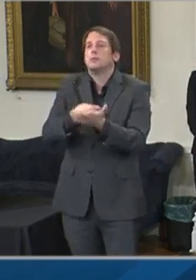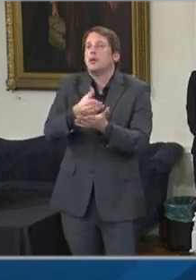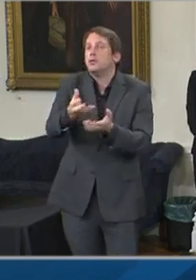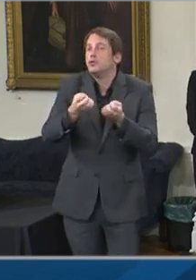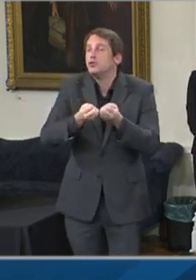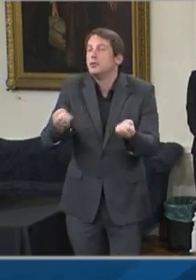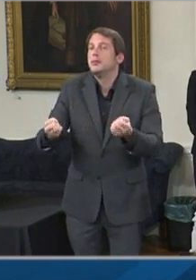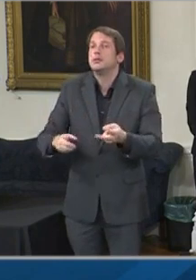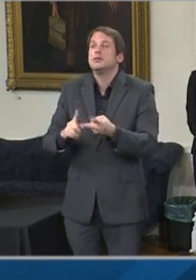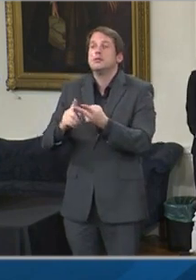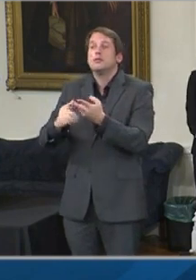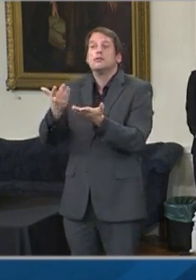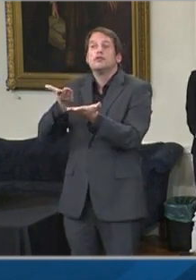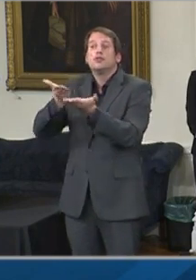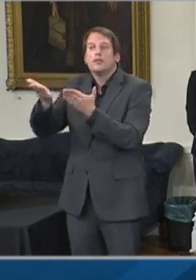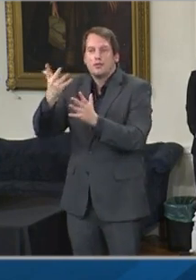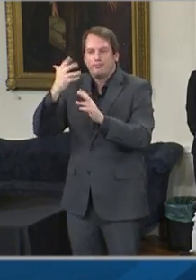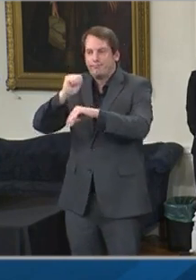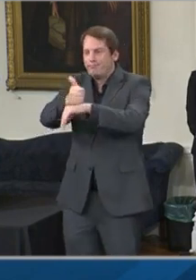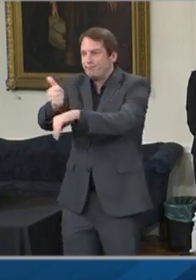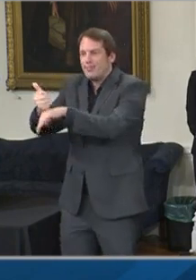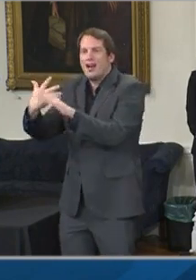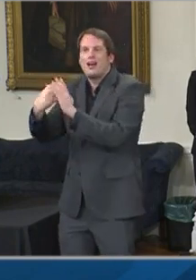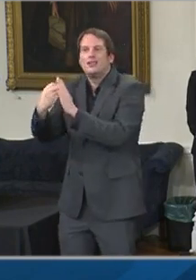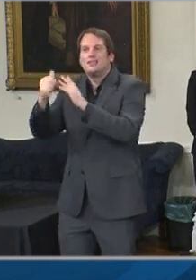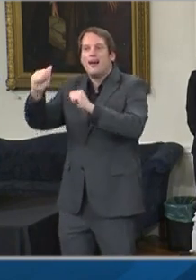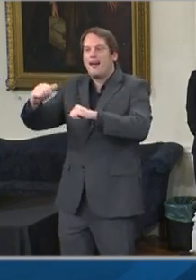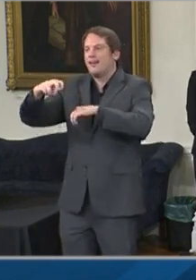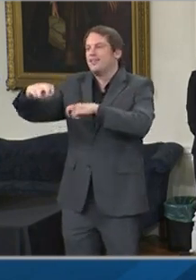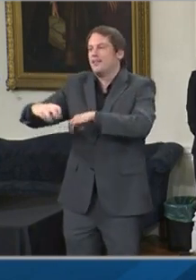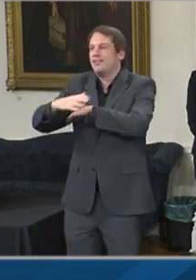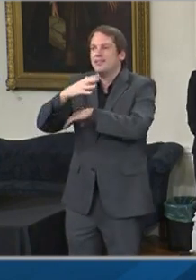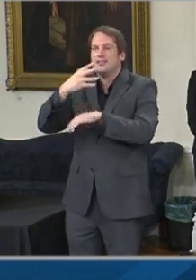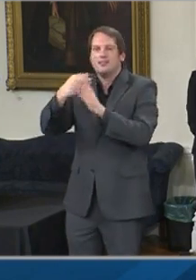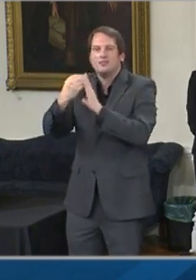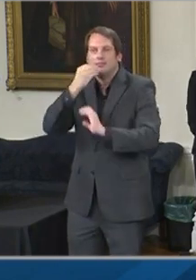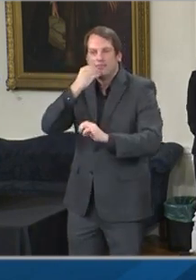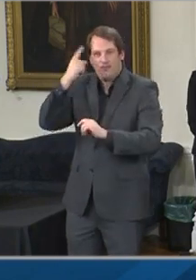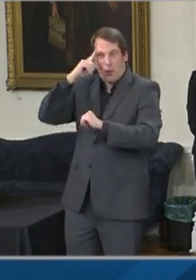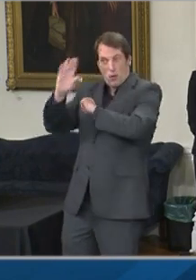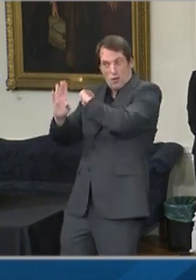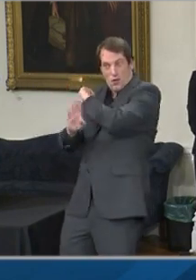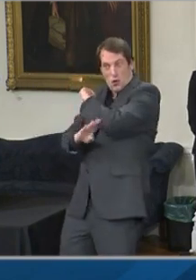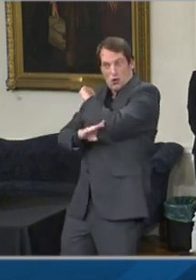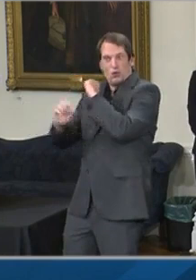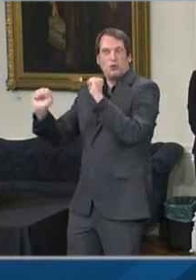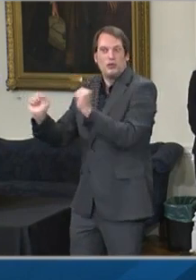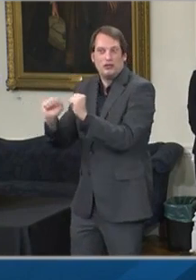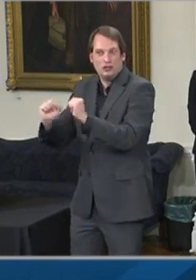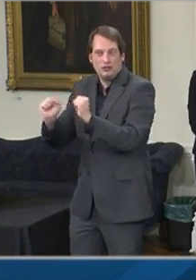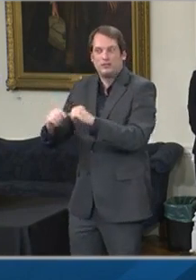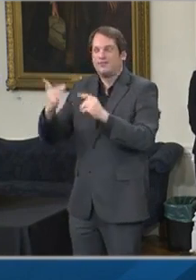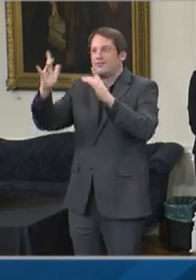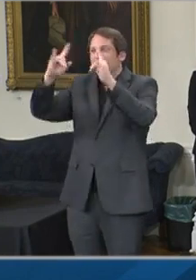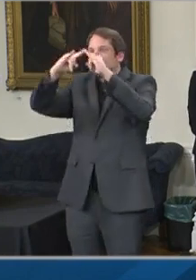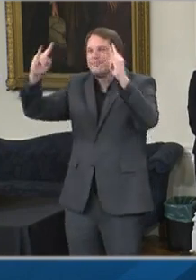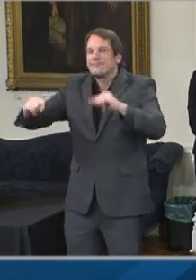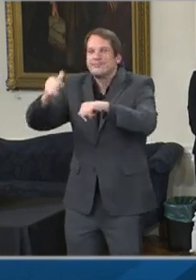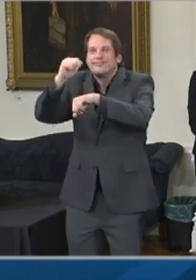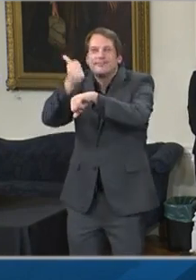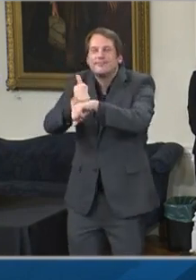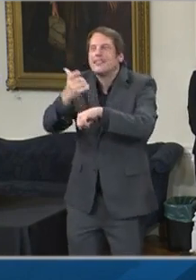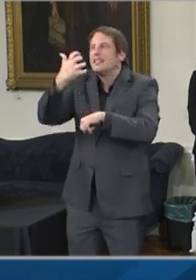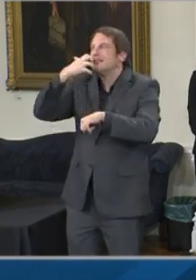for the fall and winter through improvements such as tenting and heaters as well as funding for infrastructure